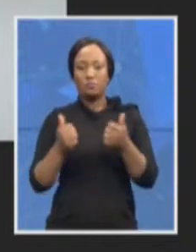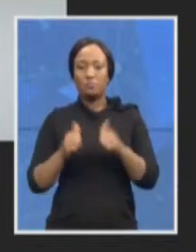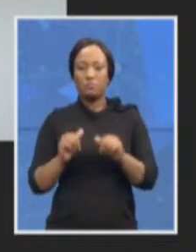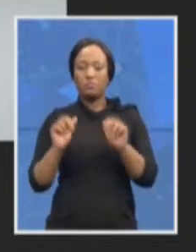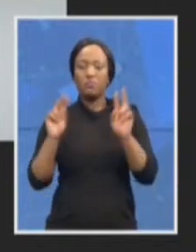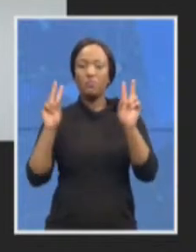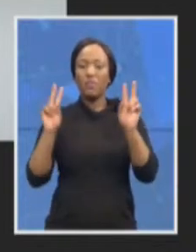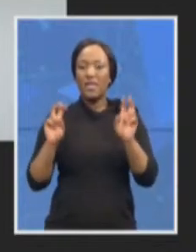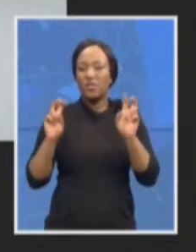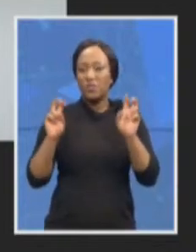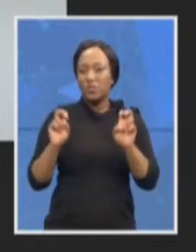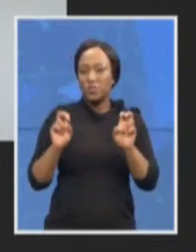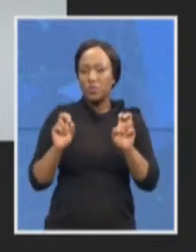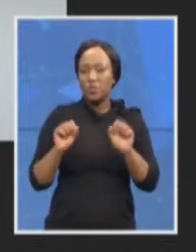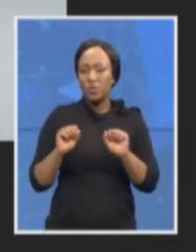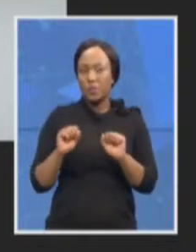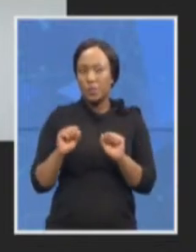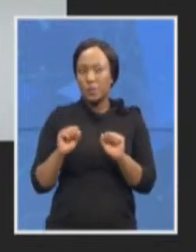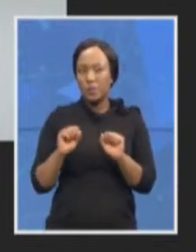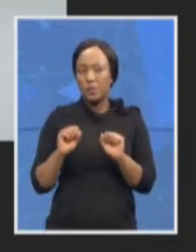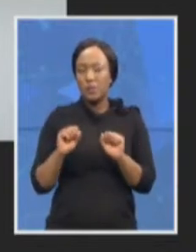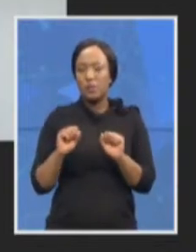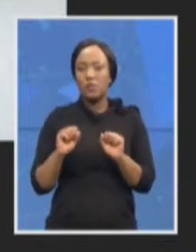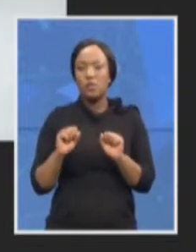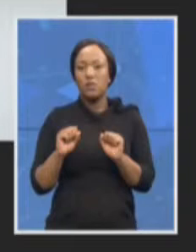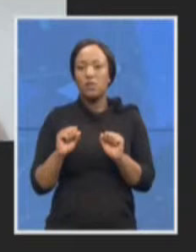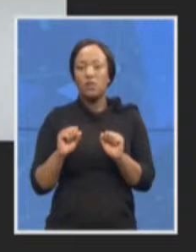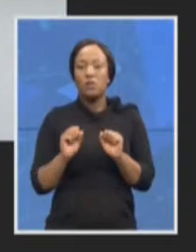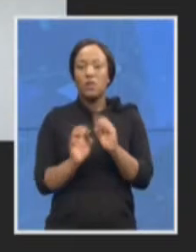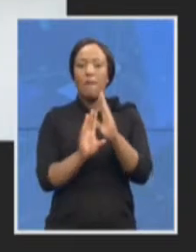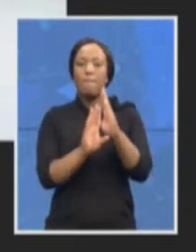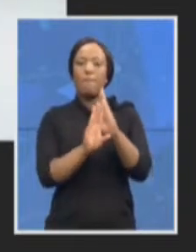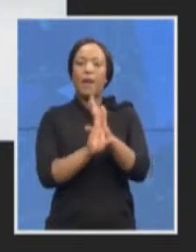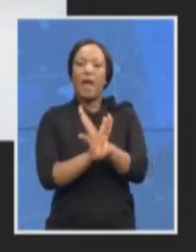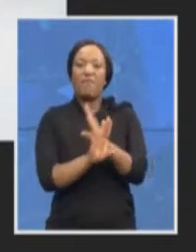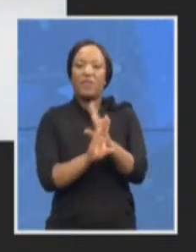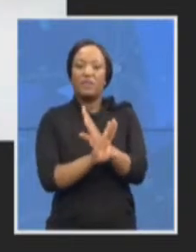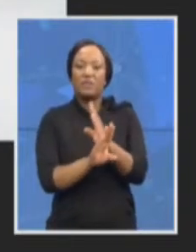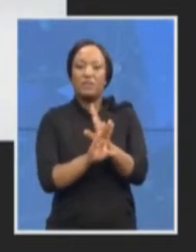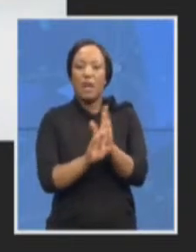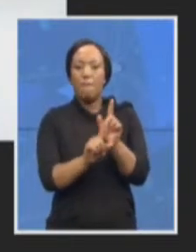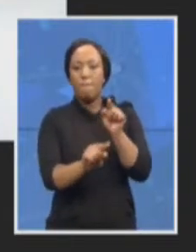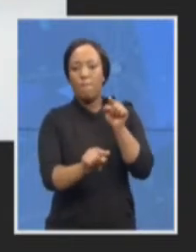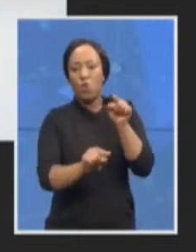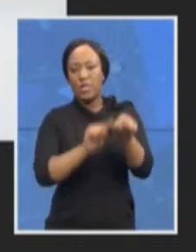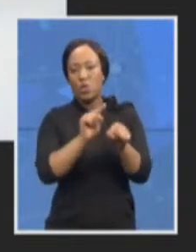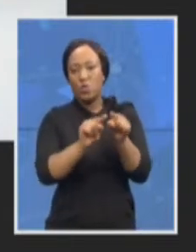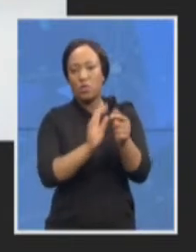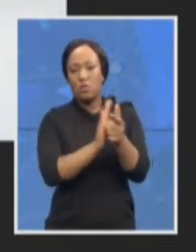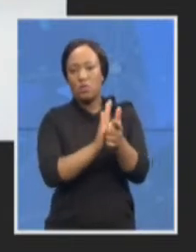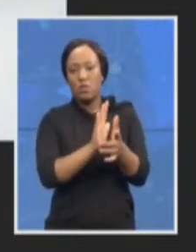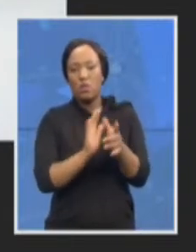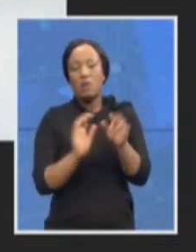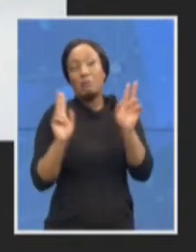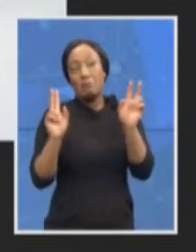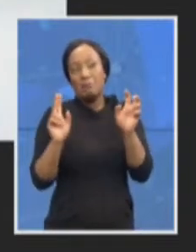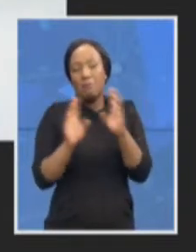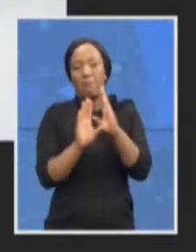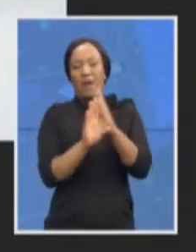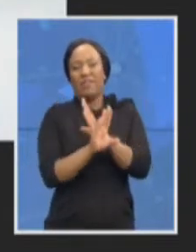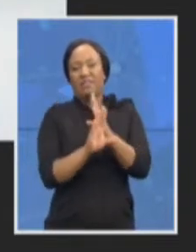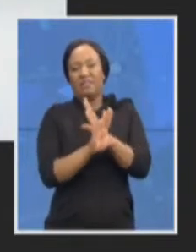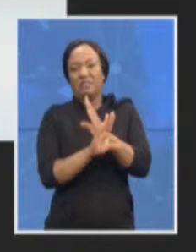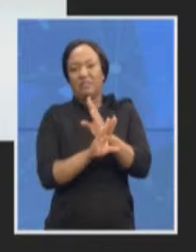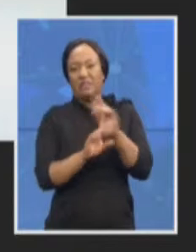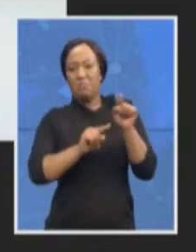private prosecutions well I'm just broadly calling it private prosecutions but I think the NPA